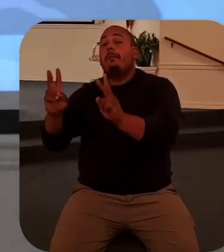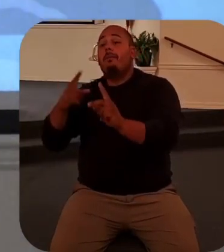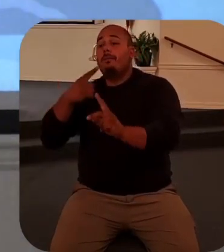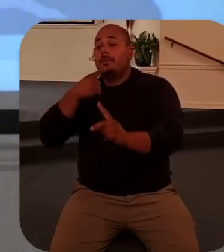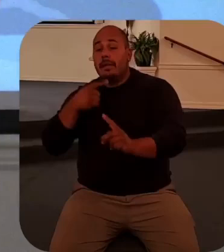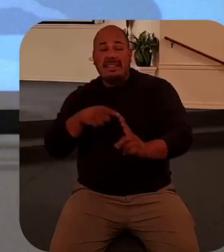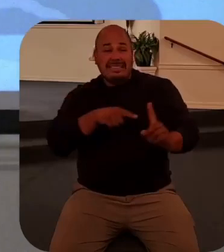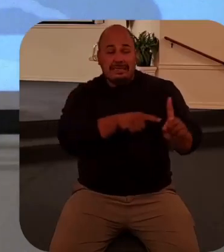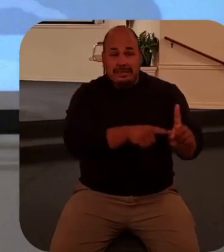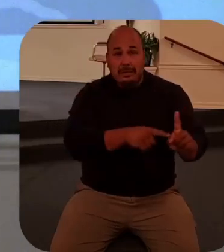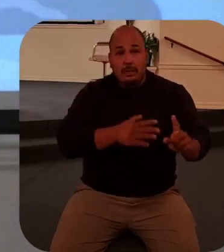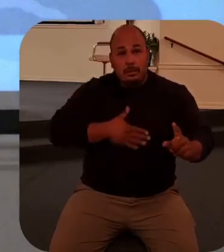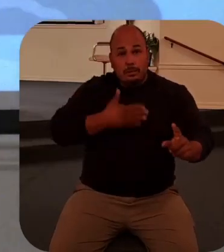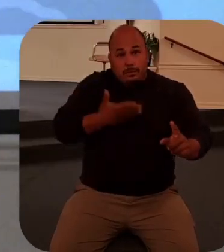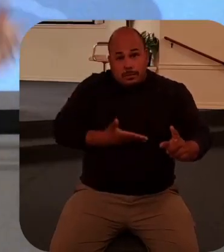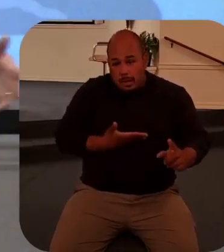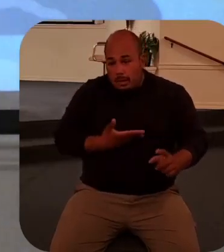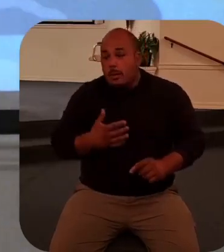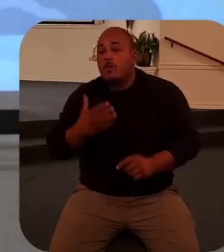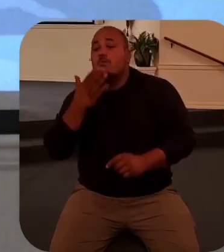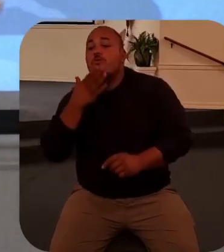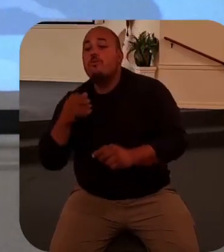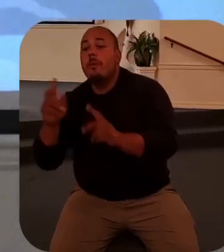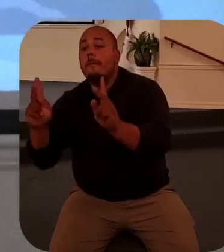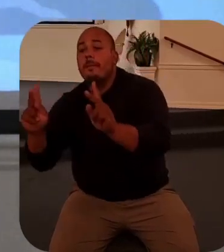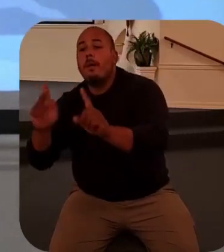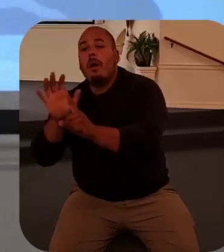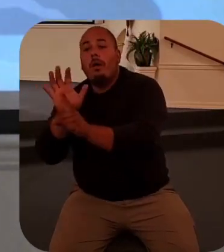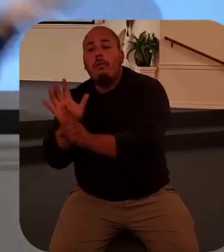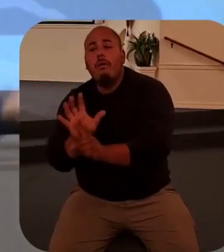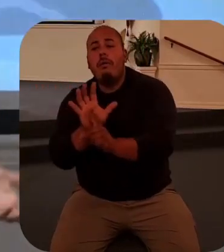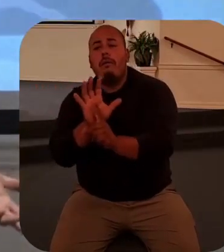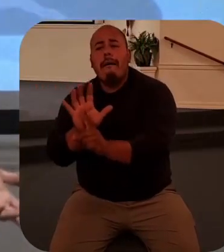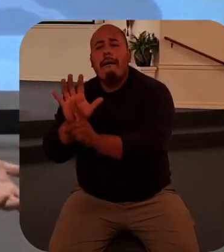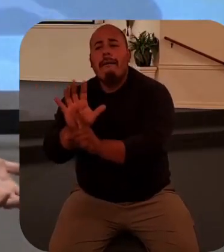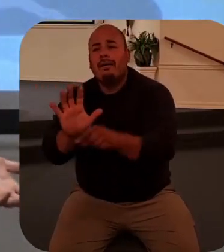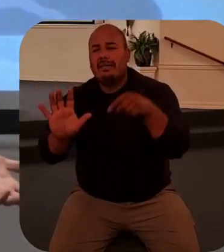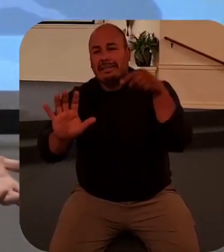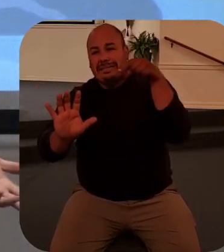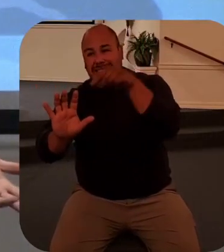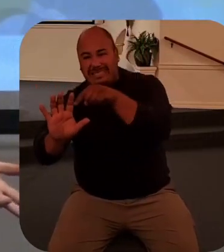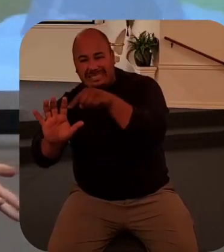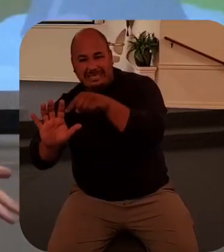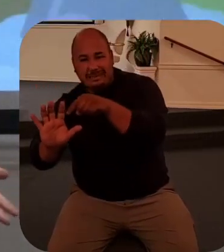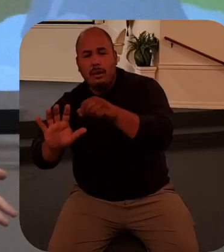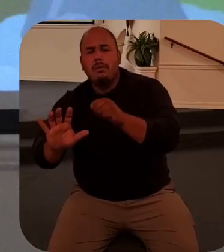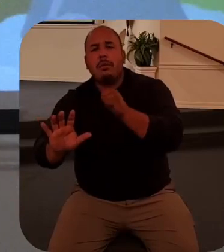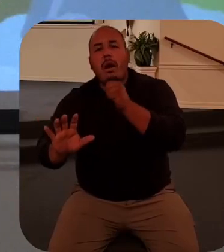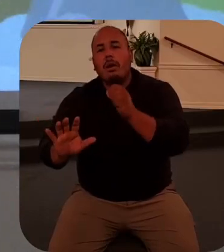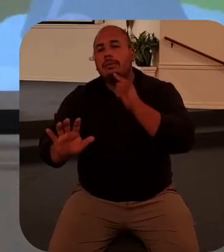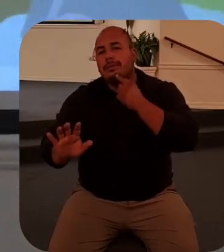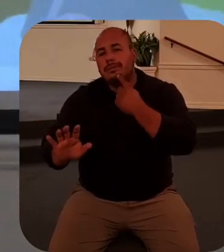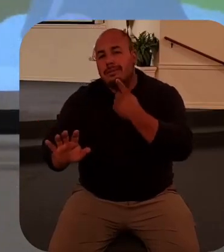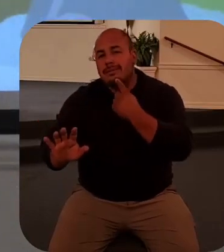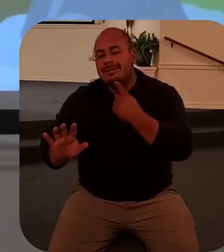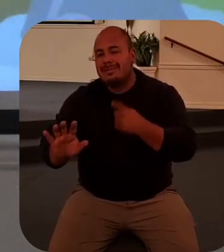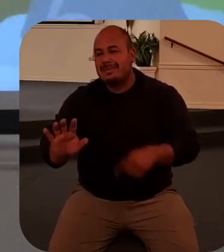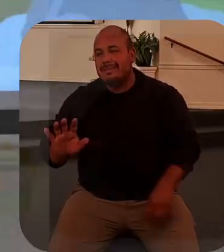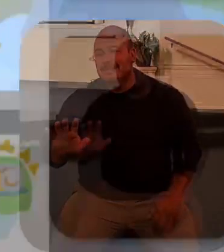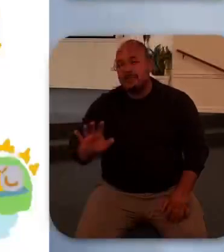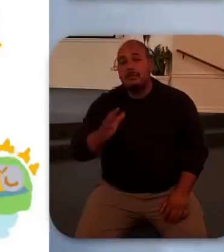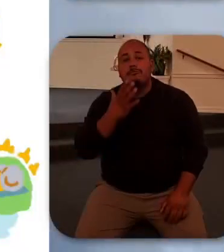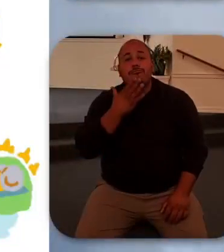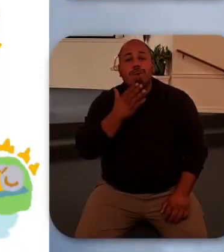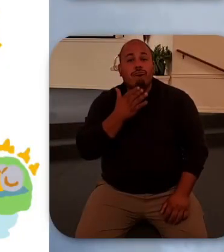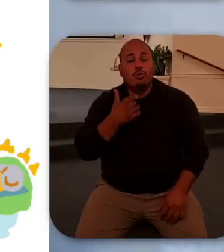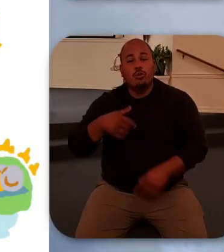all these Jews around Mary weeping and wailing and they were insincere. See it was the Jewish custom